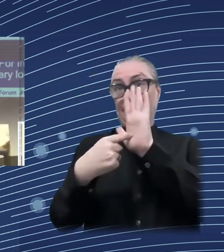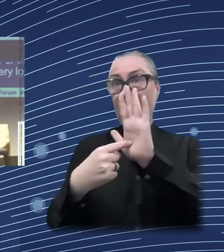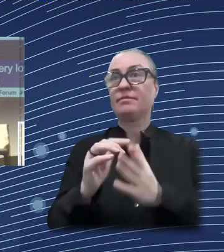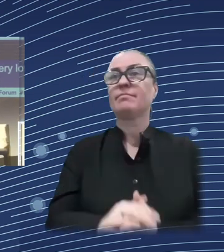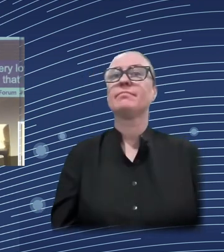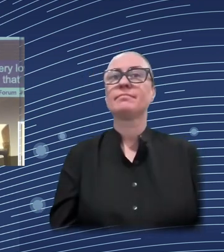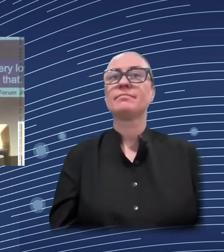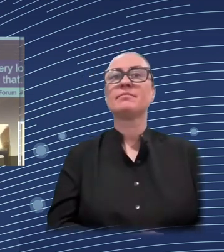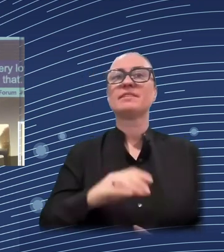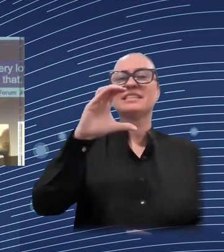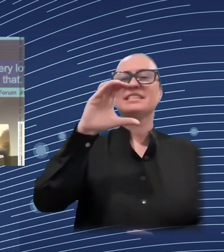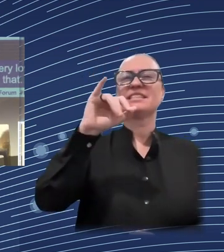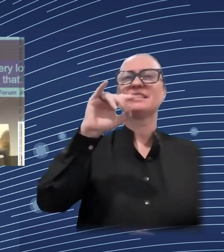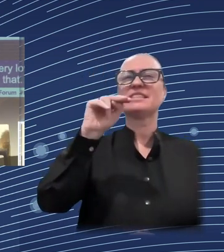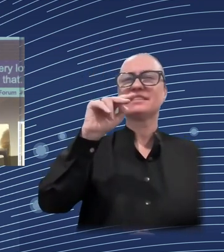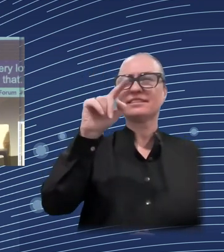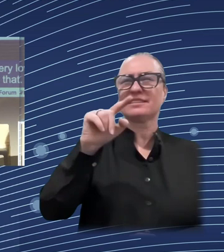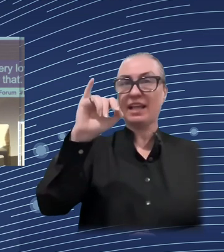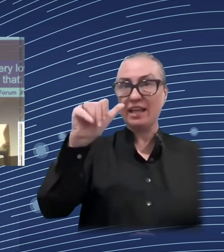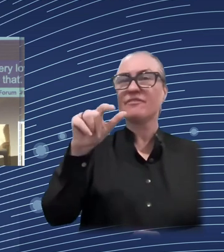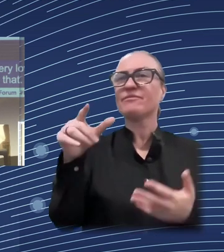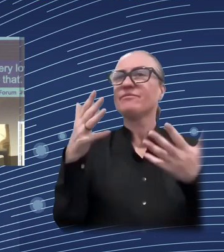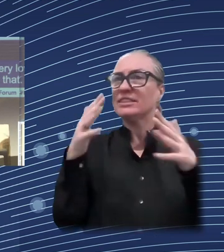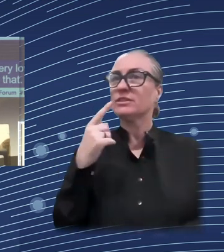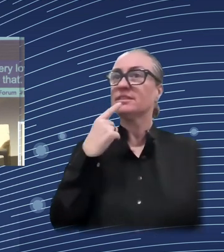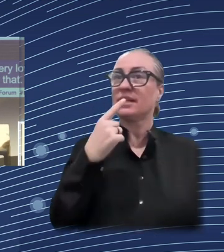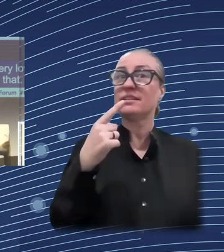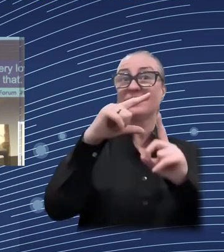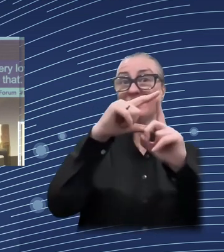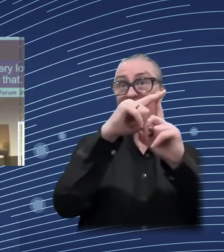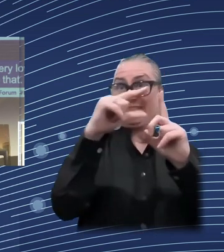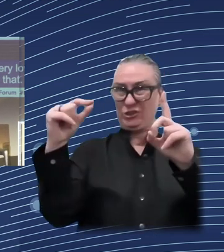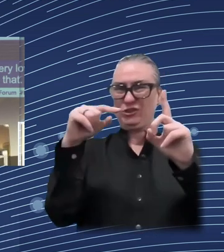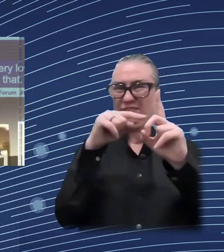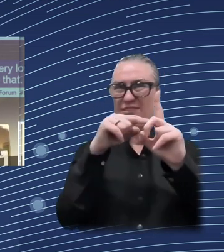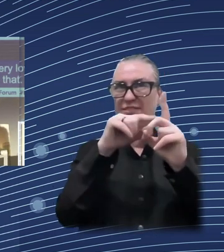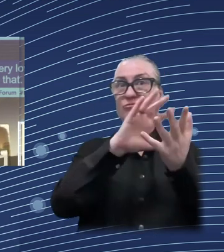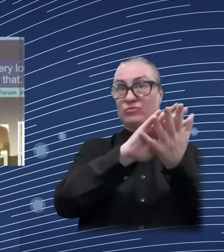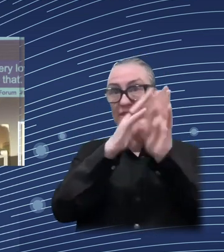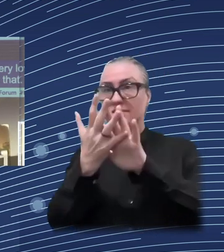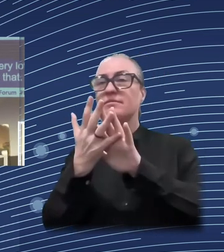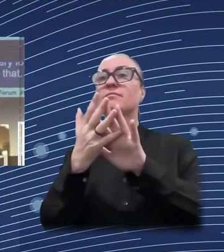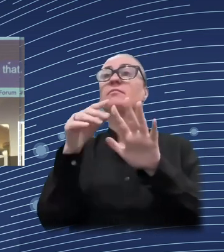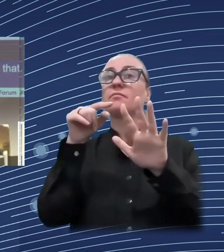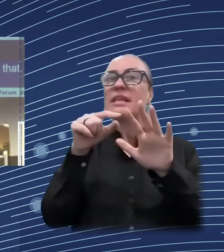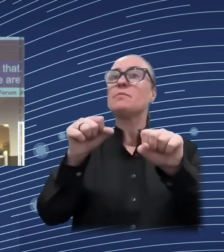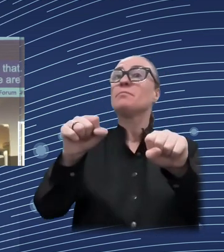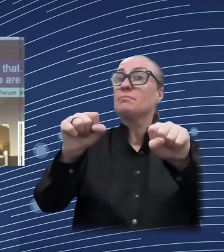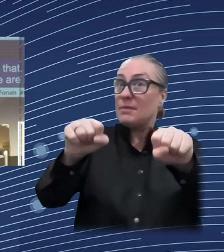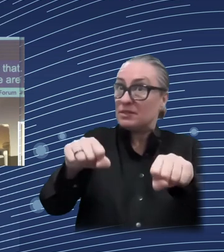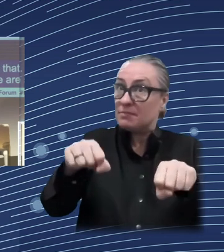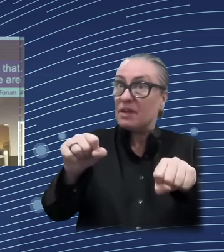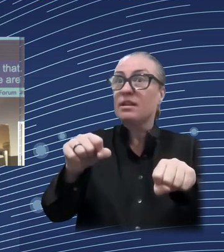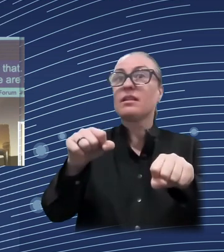want those policies to be effective. Well, digitalization, and there are studies showing that digitalization can be very effective